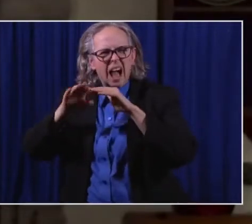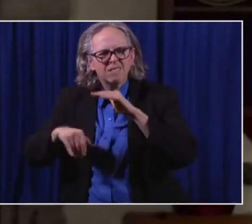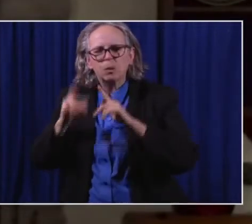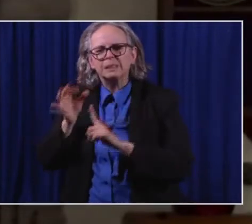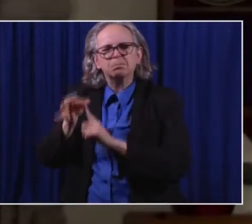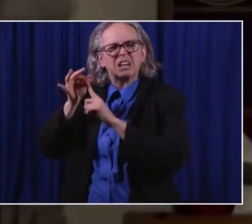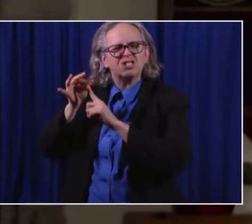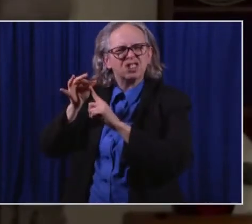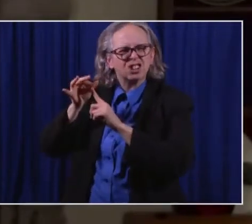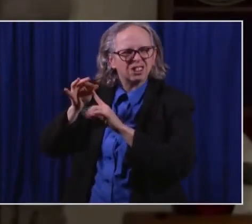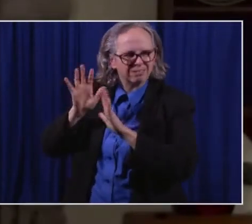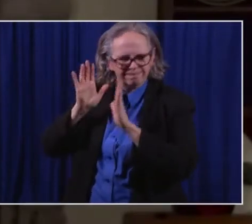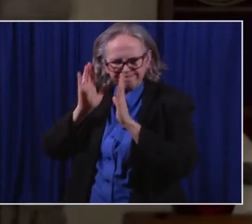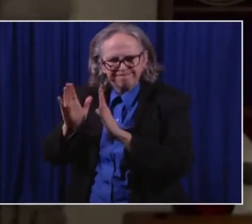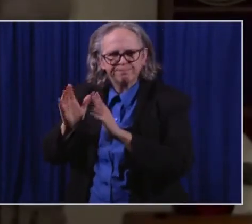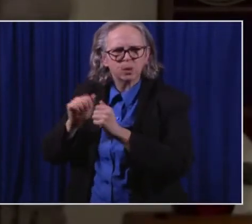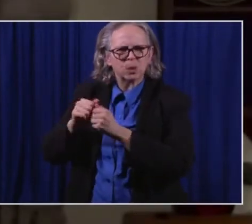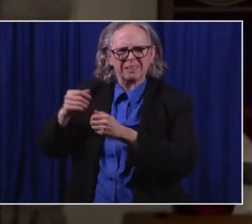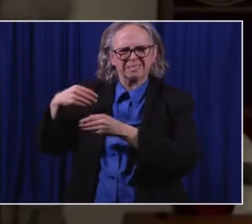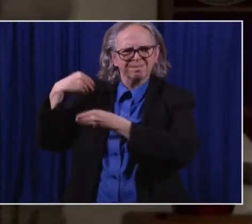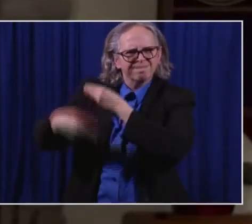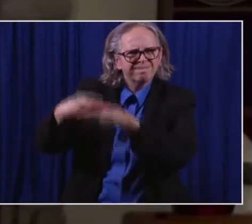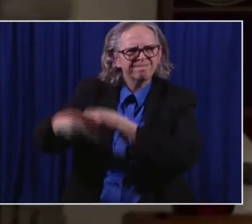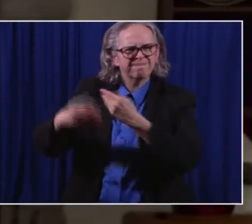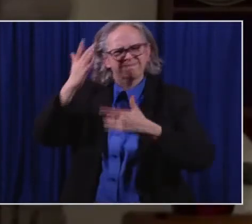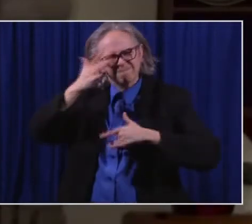new group that we're creating today.